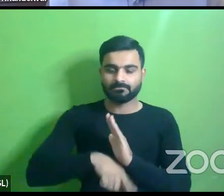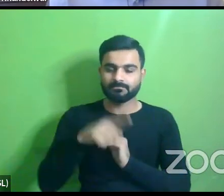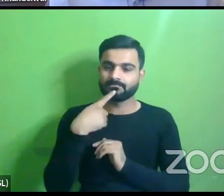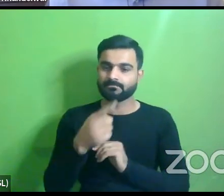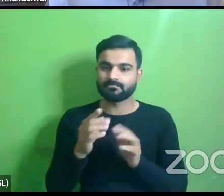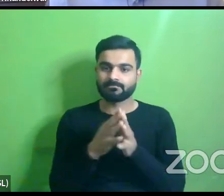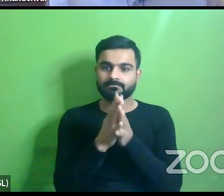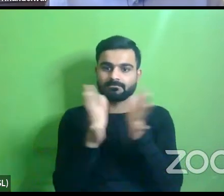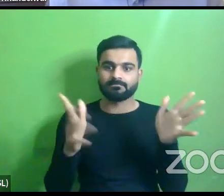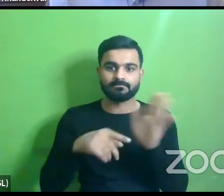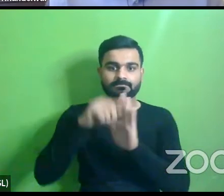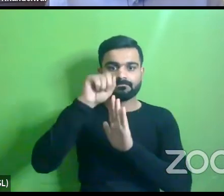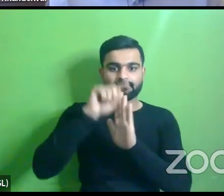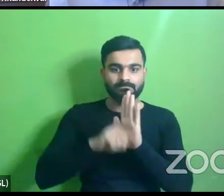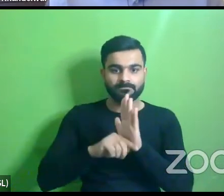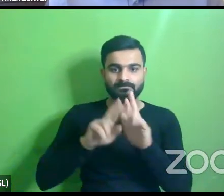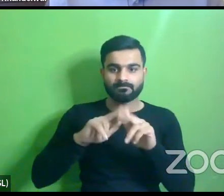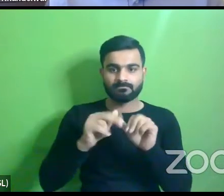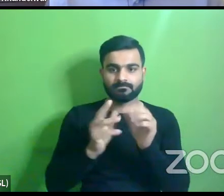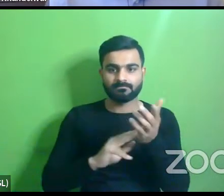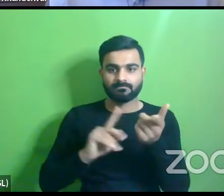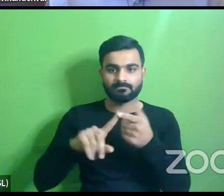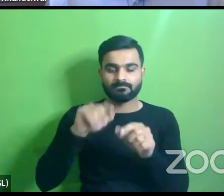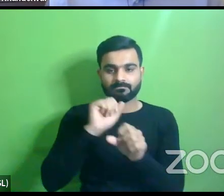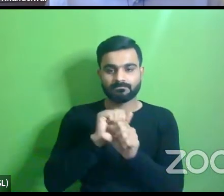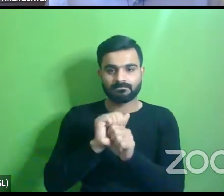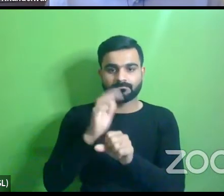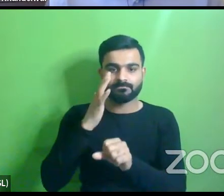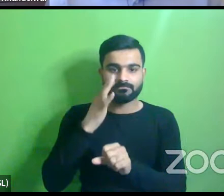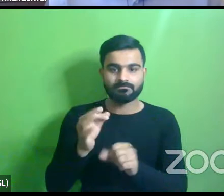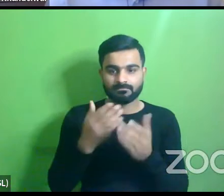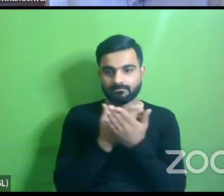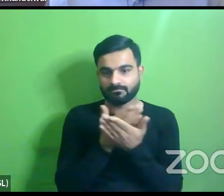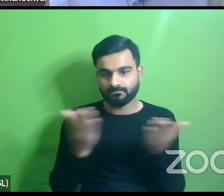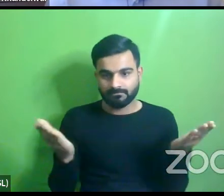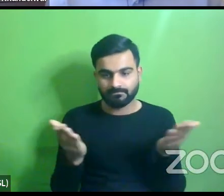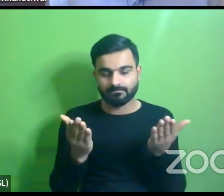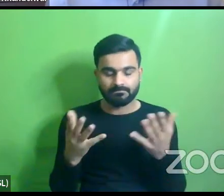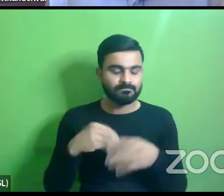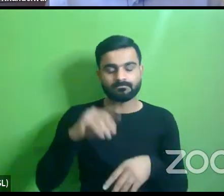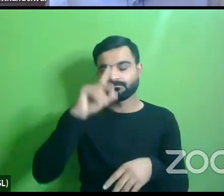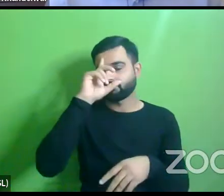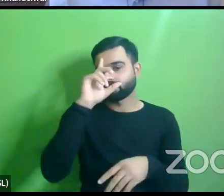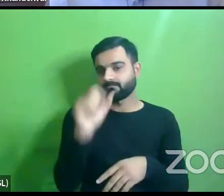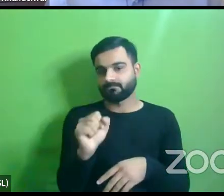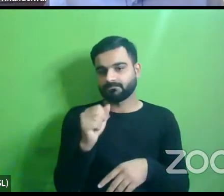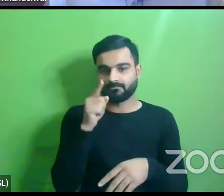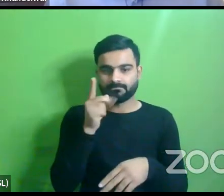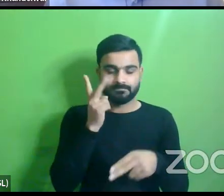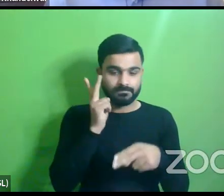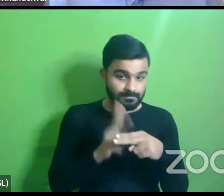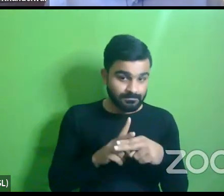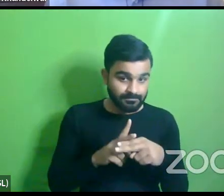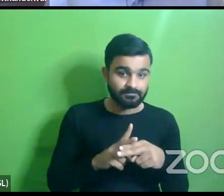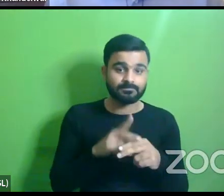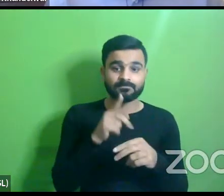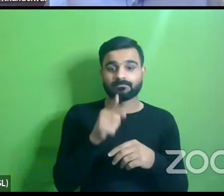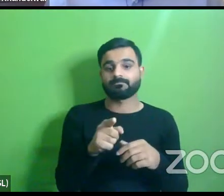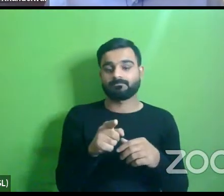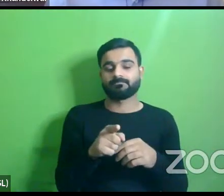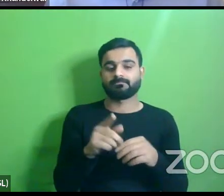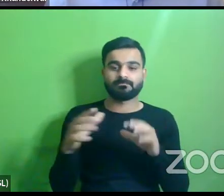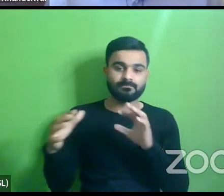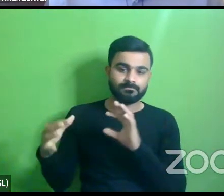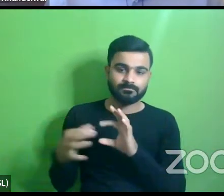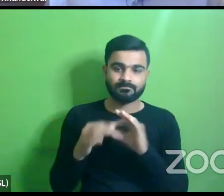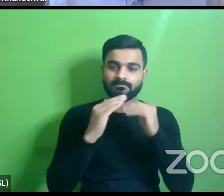larger policy framework which i think is important for all of us to keep in mind and this is particularly in con in the in the context of